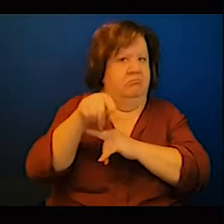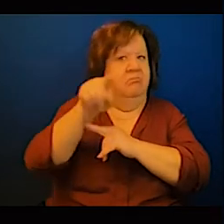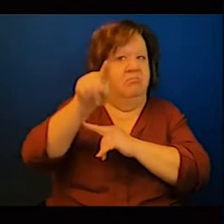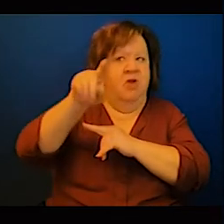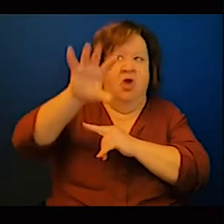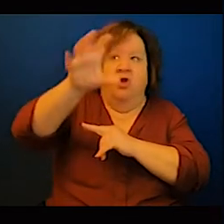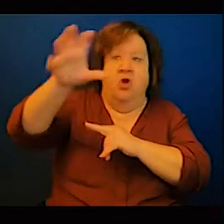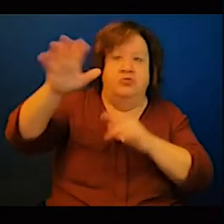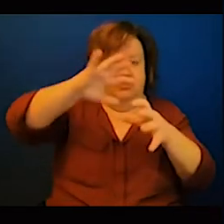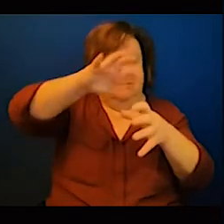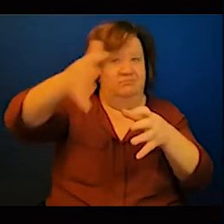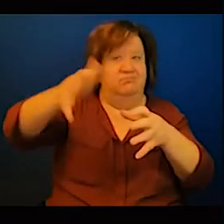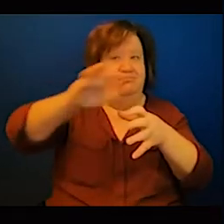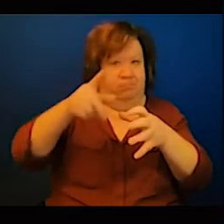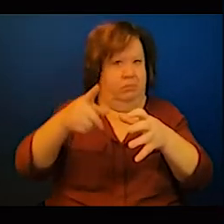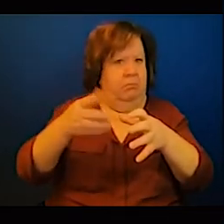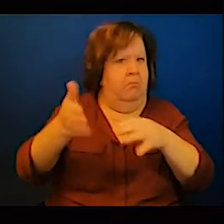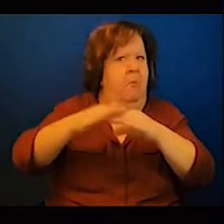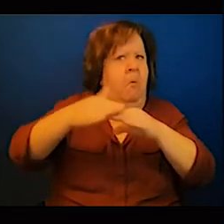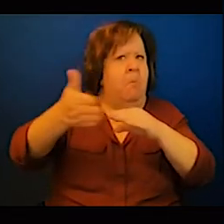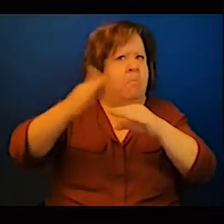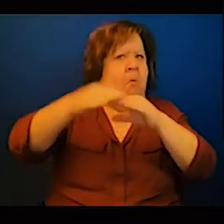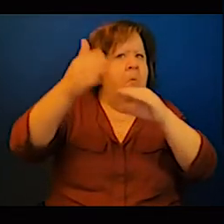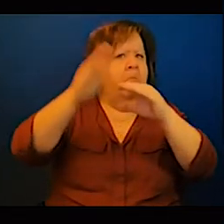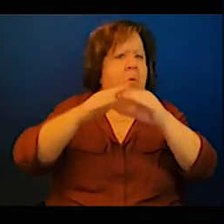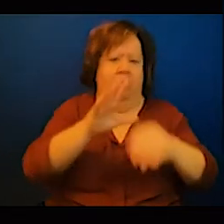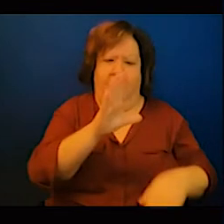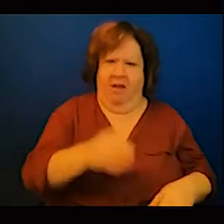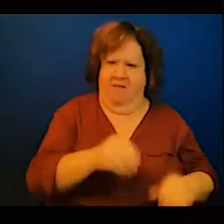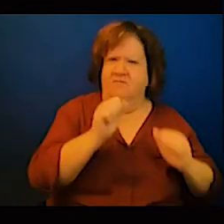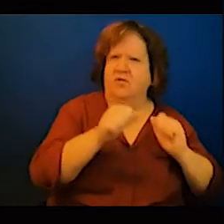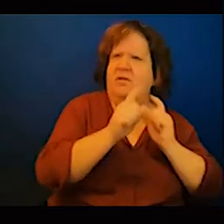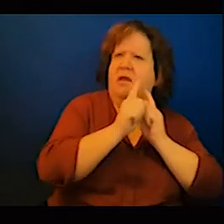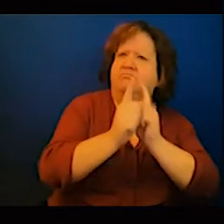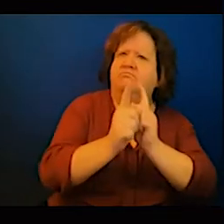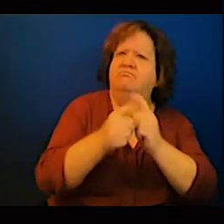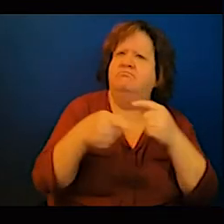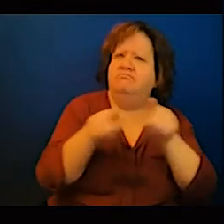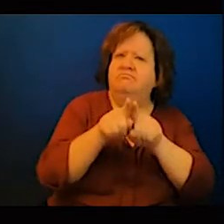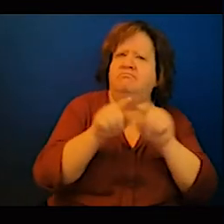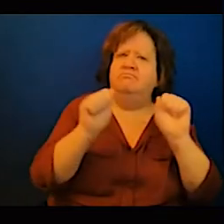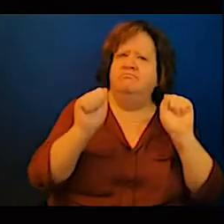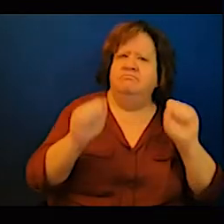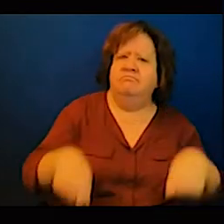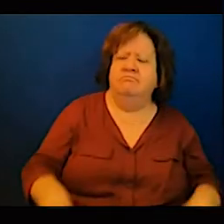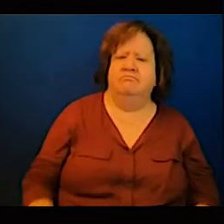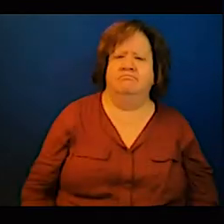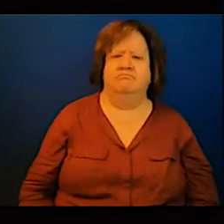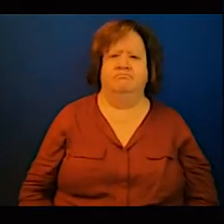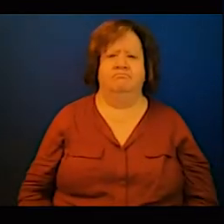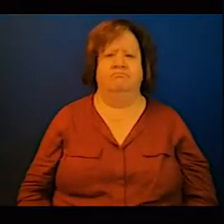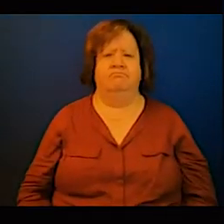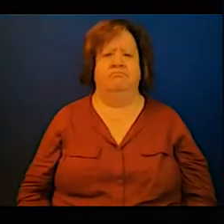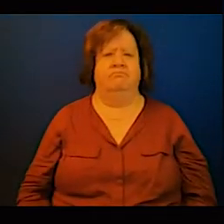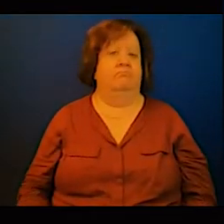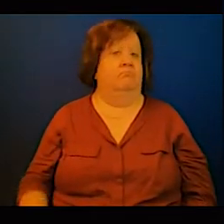autonomy, long batteries autonomy, for example, for solar sources.